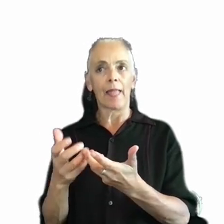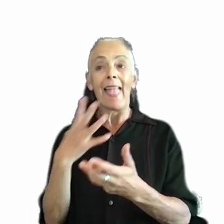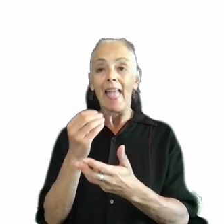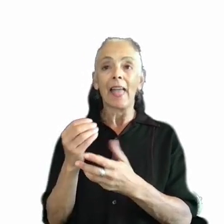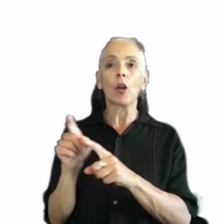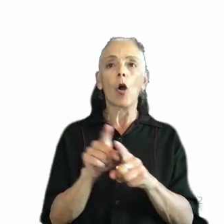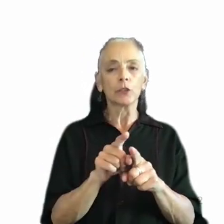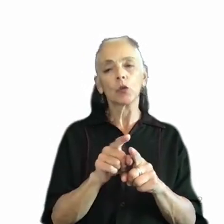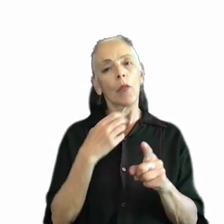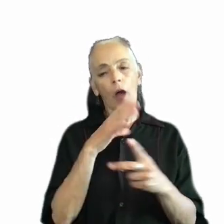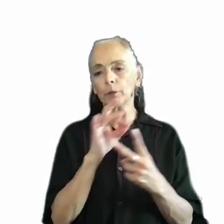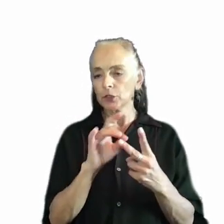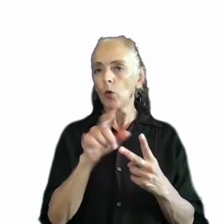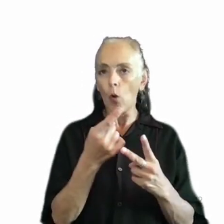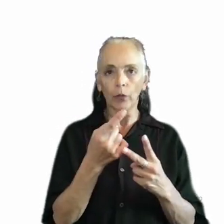on during TACCOM.